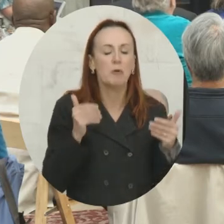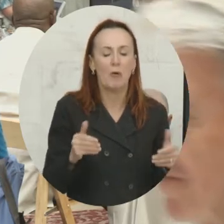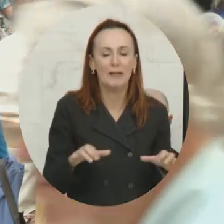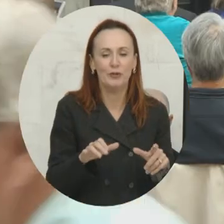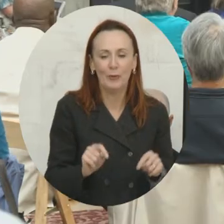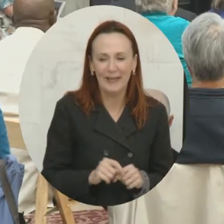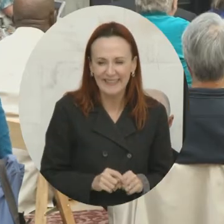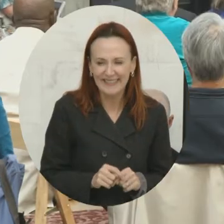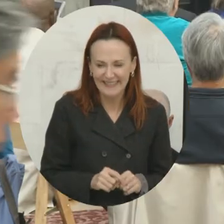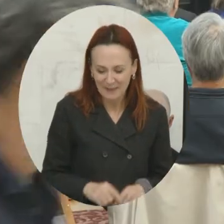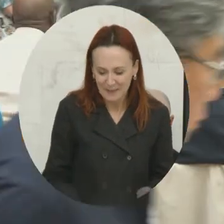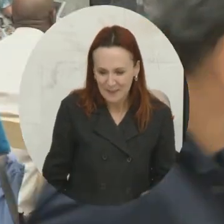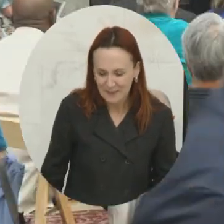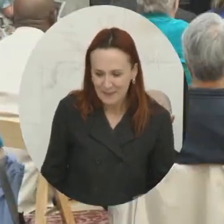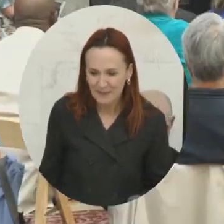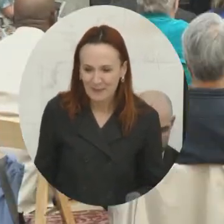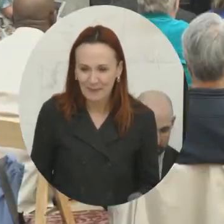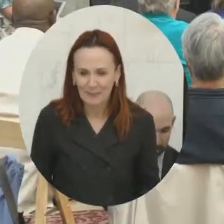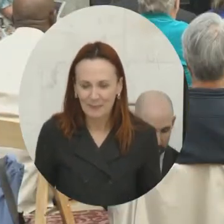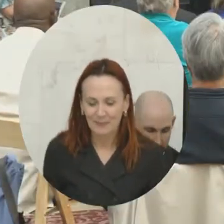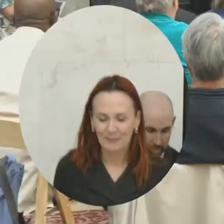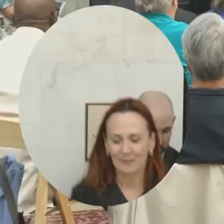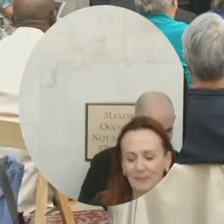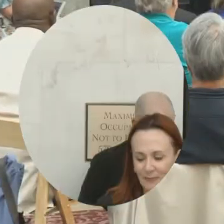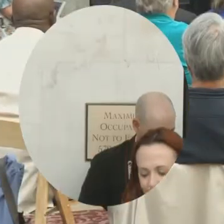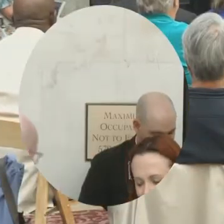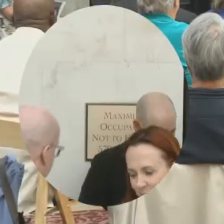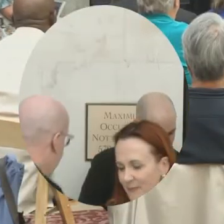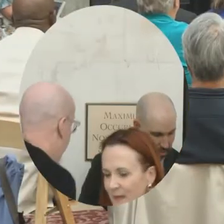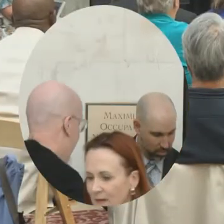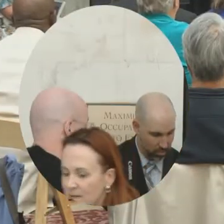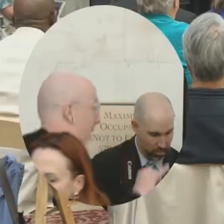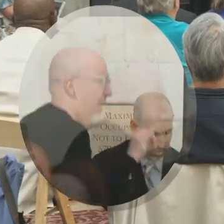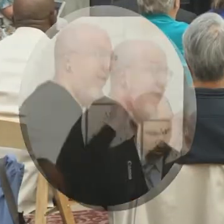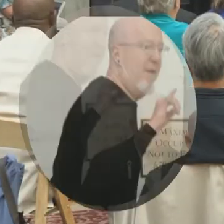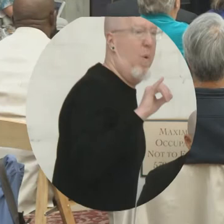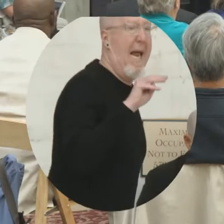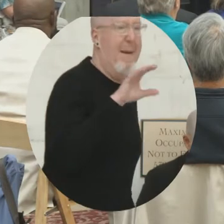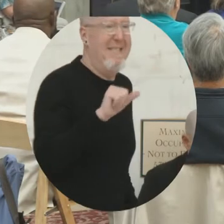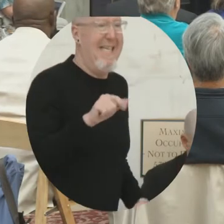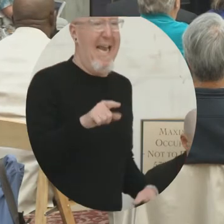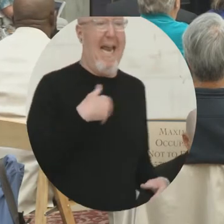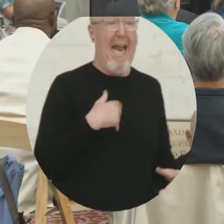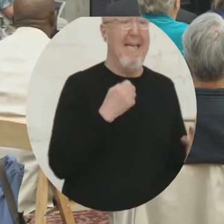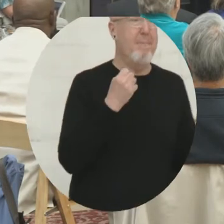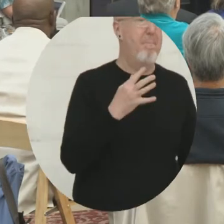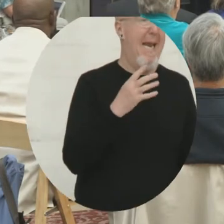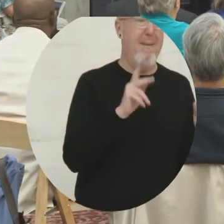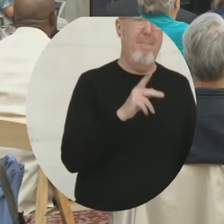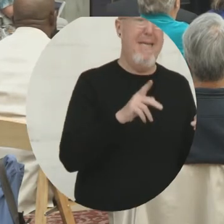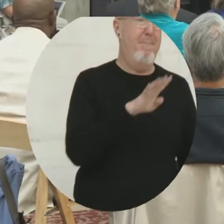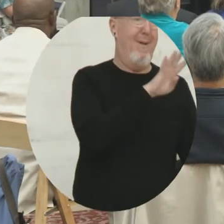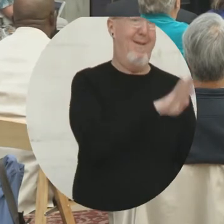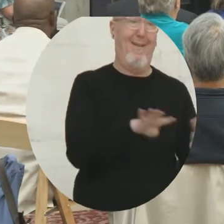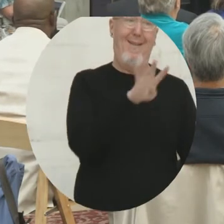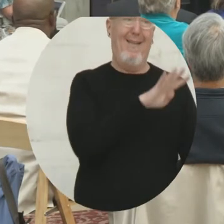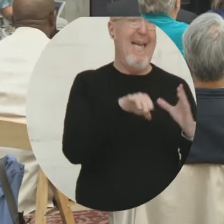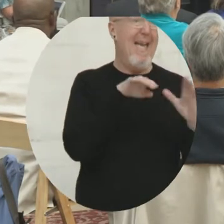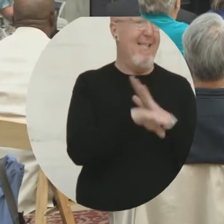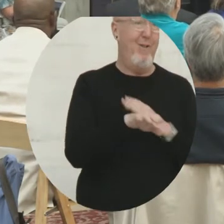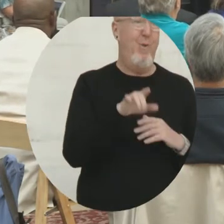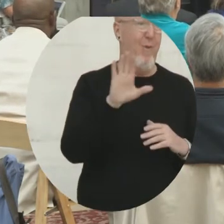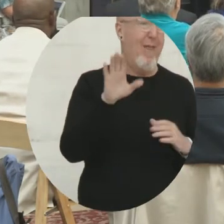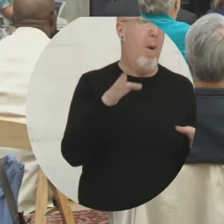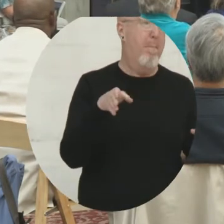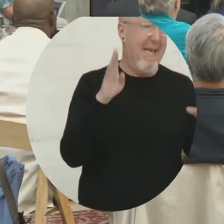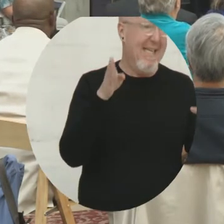,600 people walk through their front door every week. Who's a better person to influence their behavior? Me, driving around the neighborhood with a bullhorn